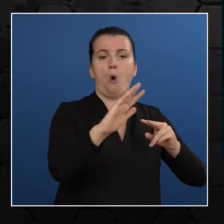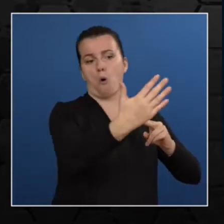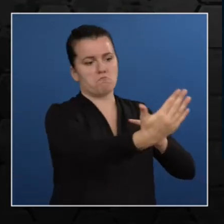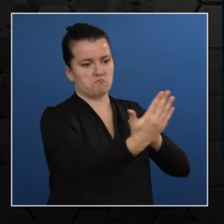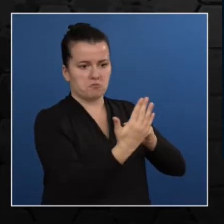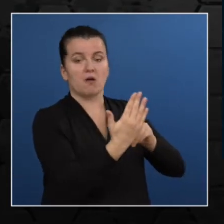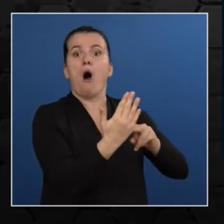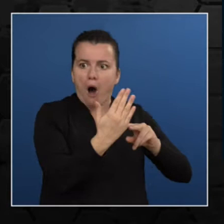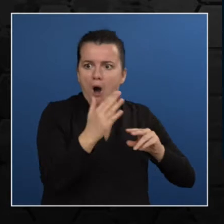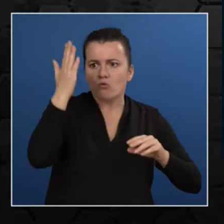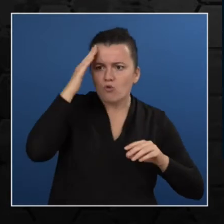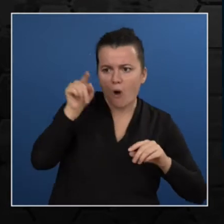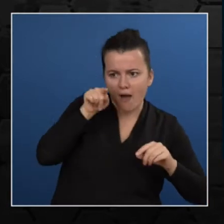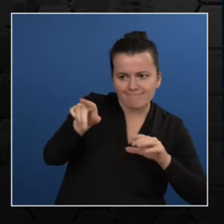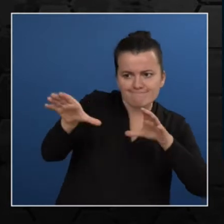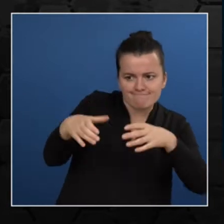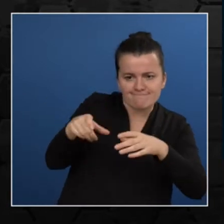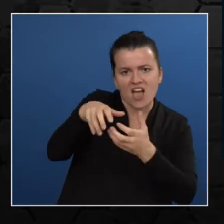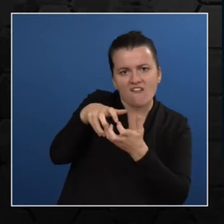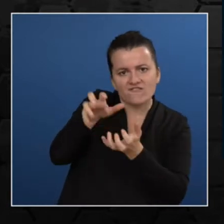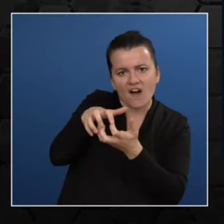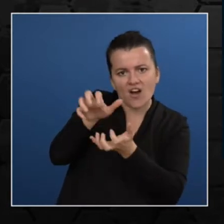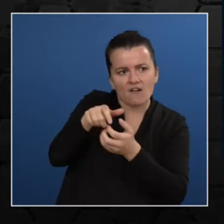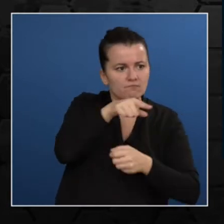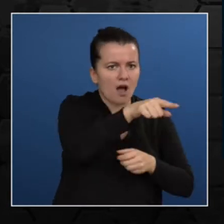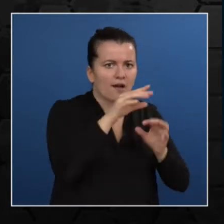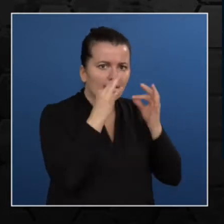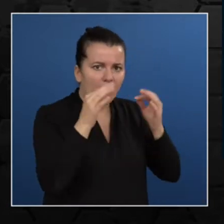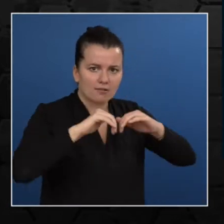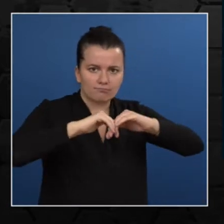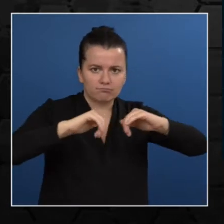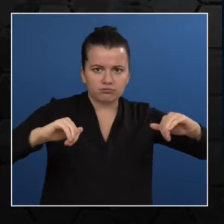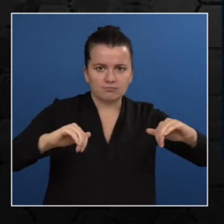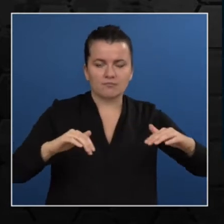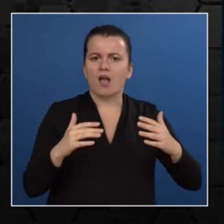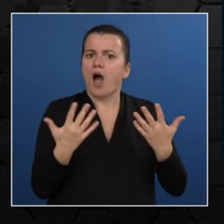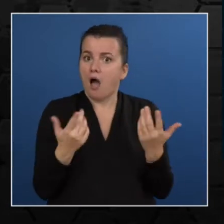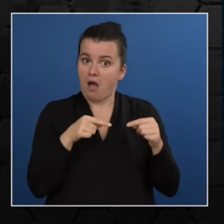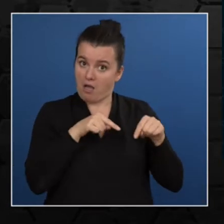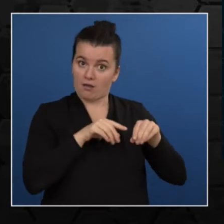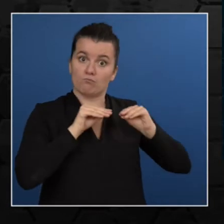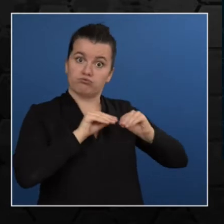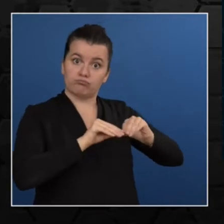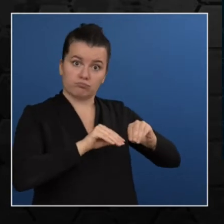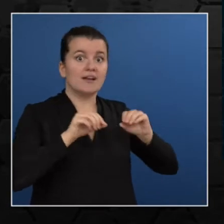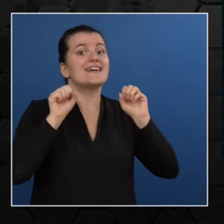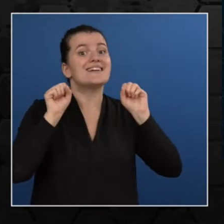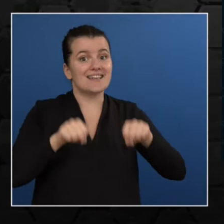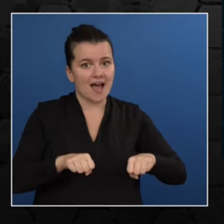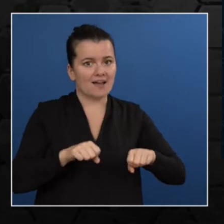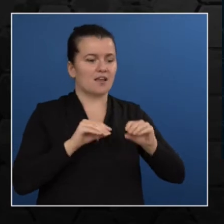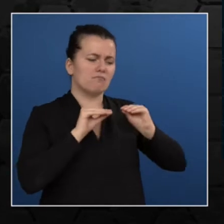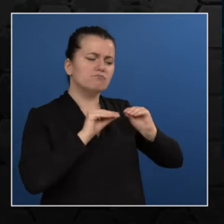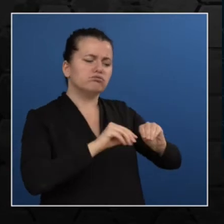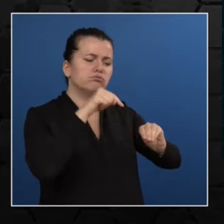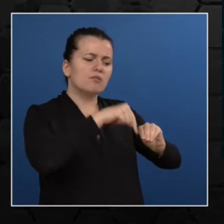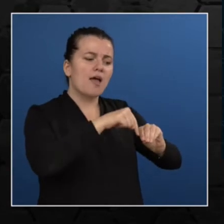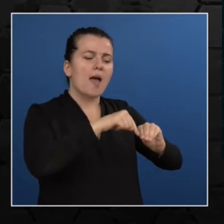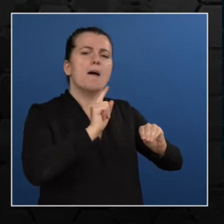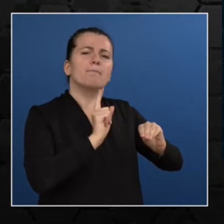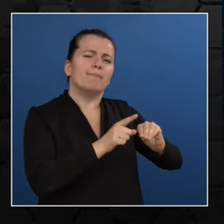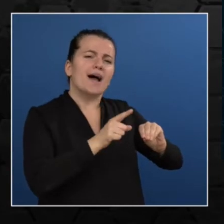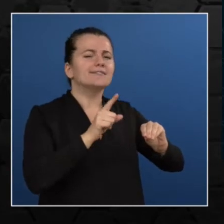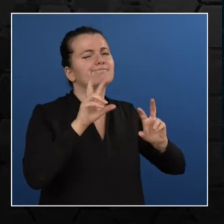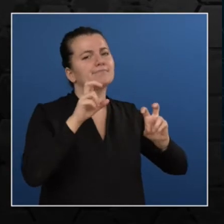To do so, we need to create a network network that works just like human brain. Think about the human